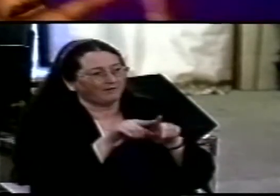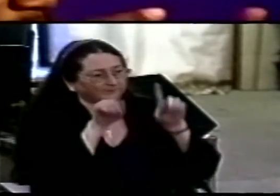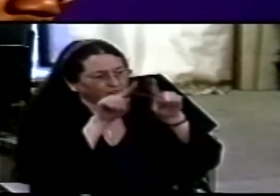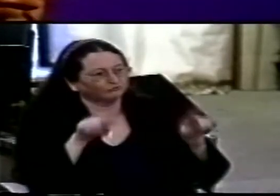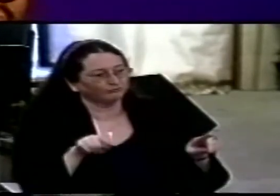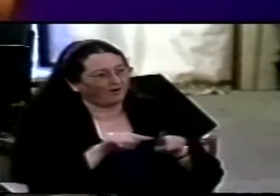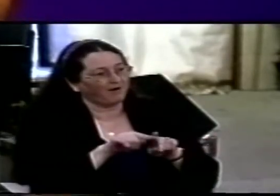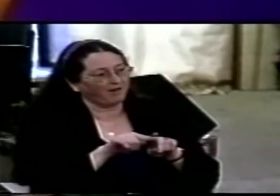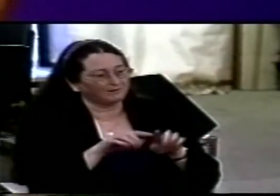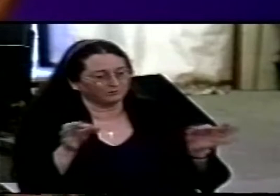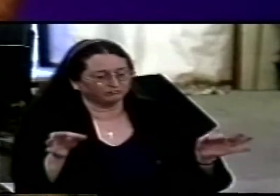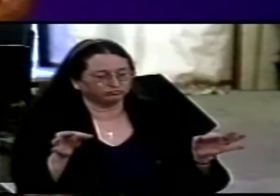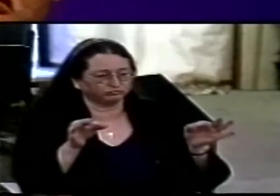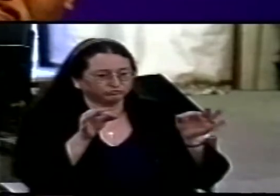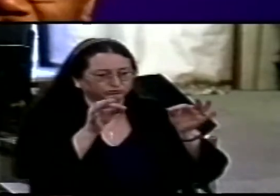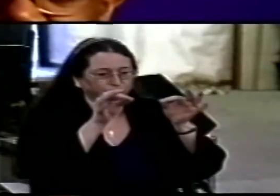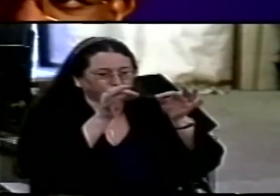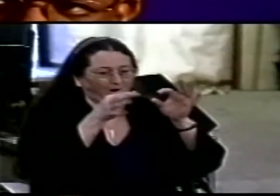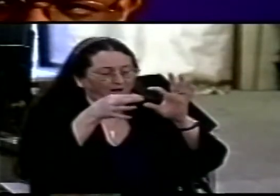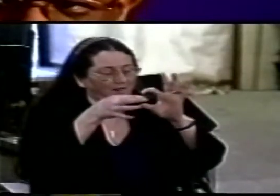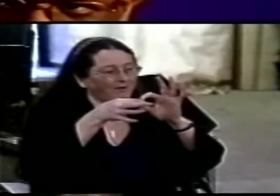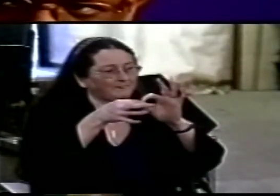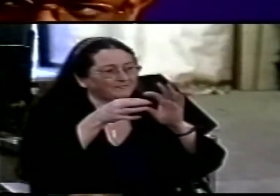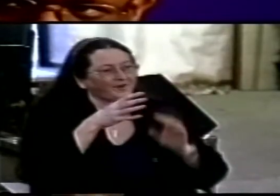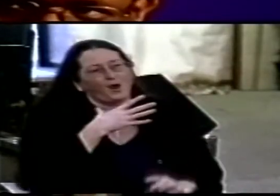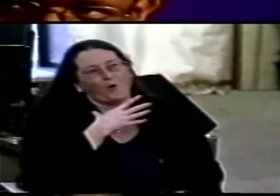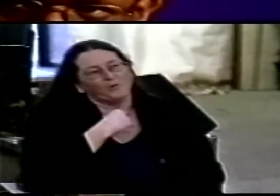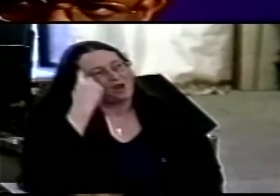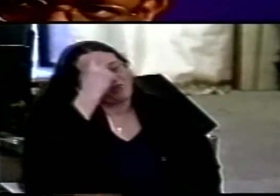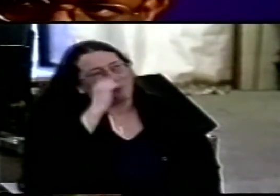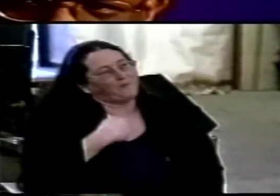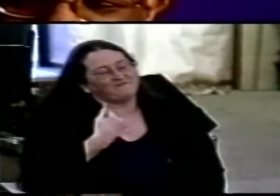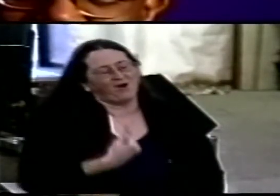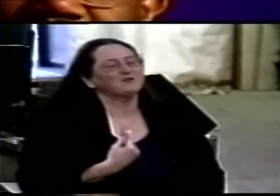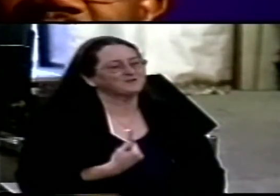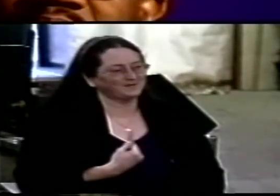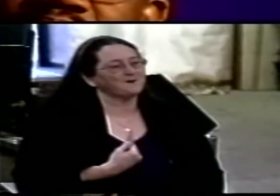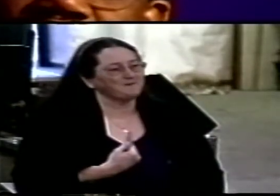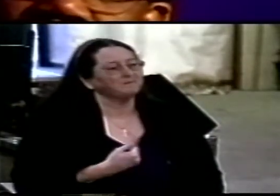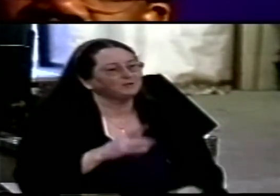now the only wrong thing about that is that I wish I had said it first it